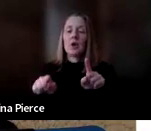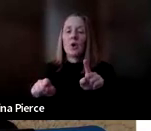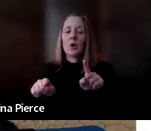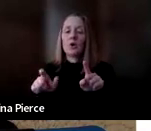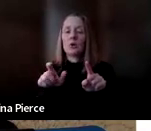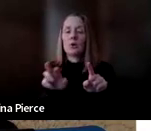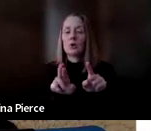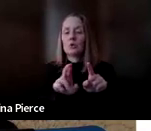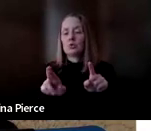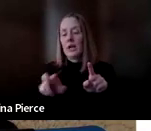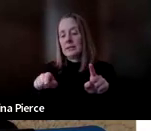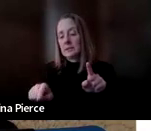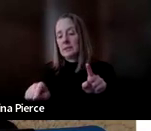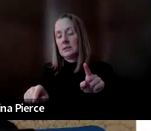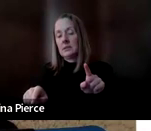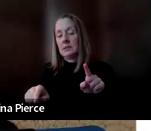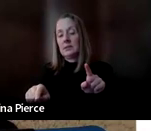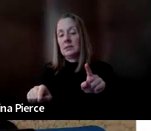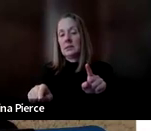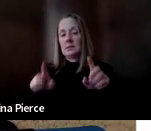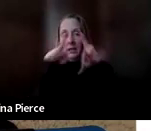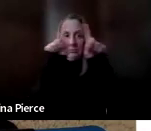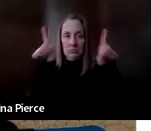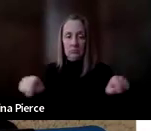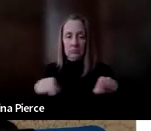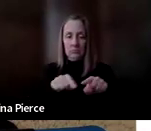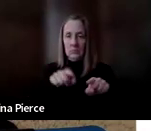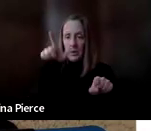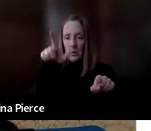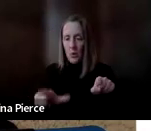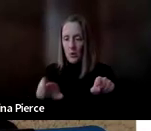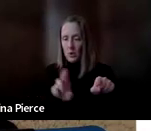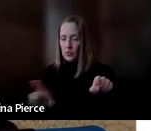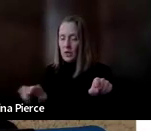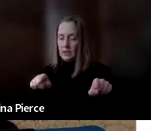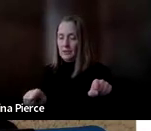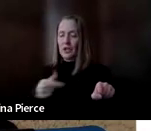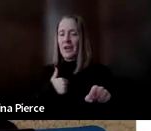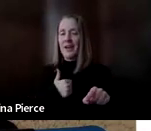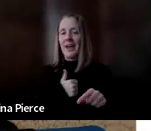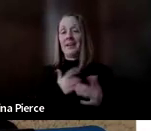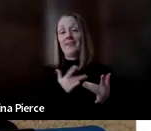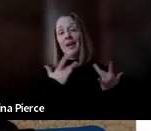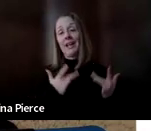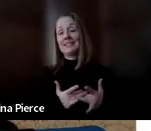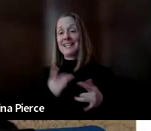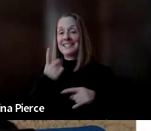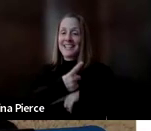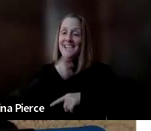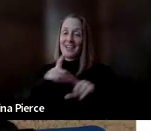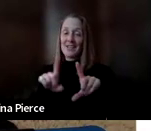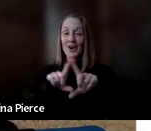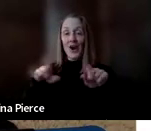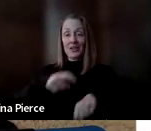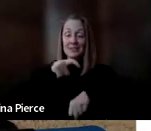knew what AAC was as a parent. She had received a timely Valentine's Day card from her grandparents in the mail,